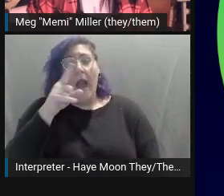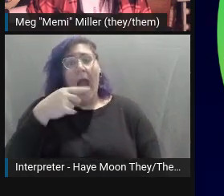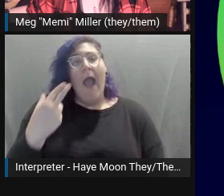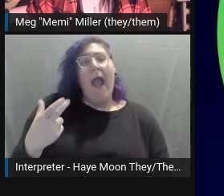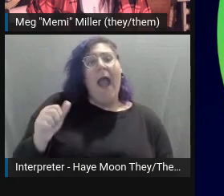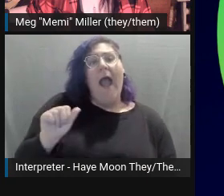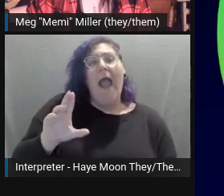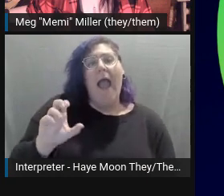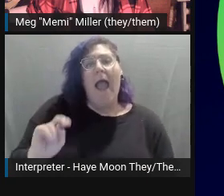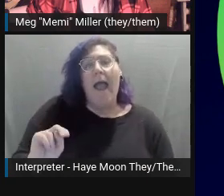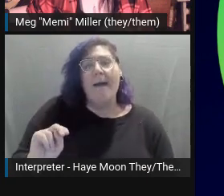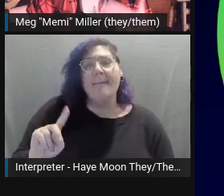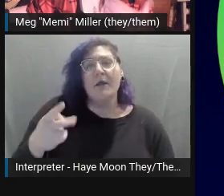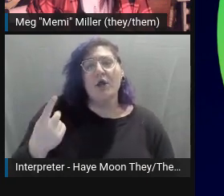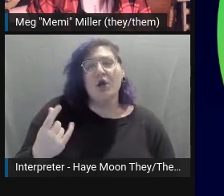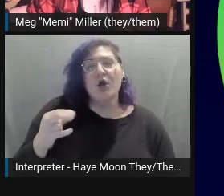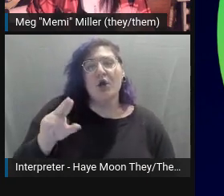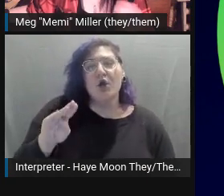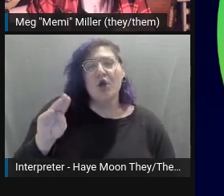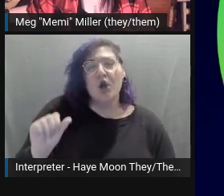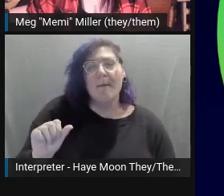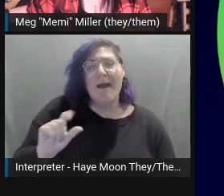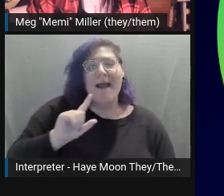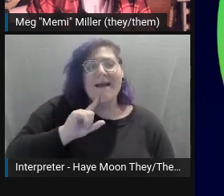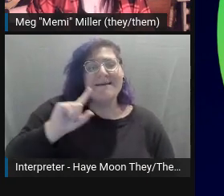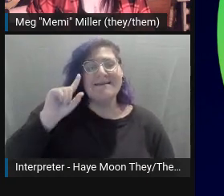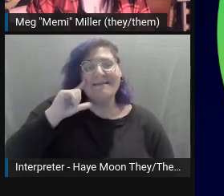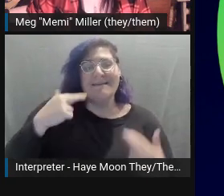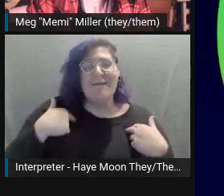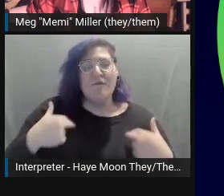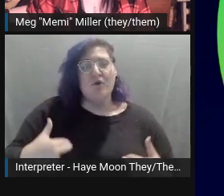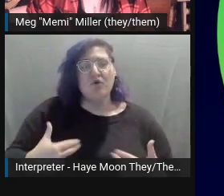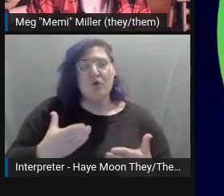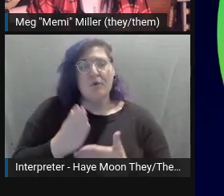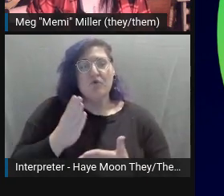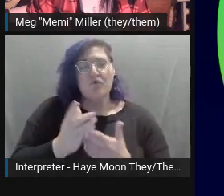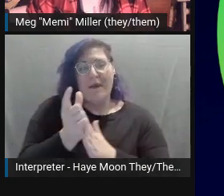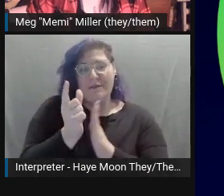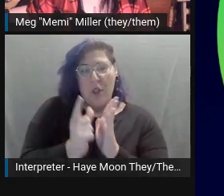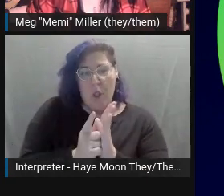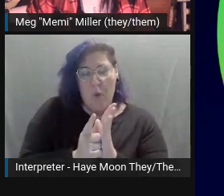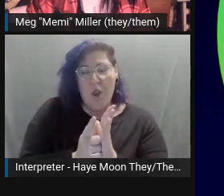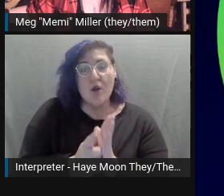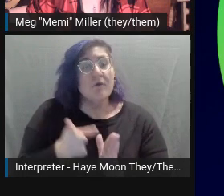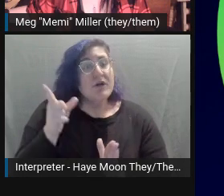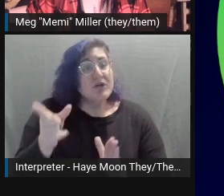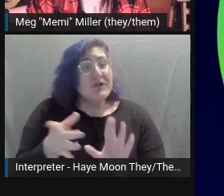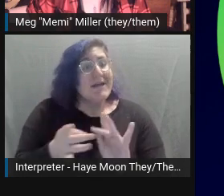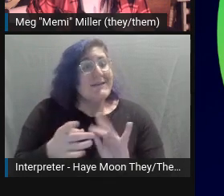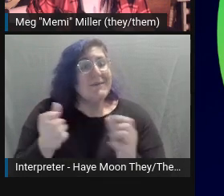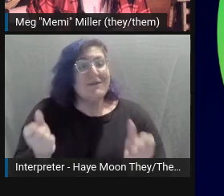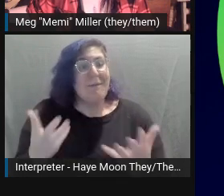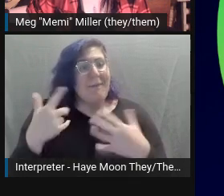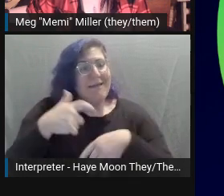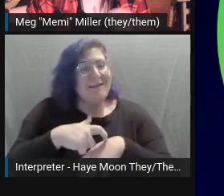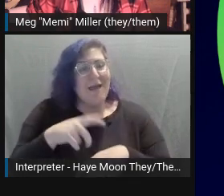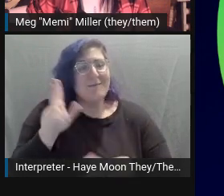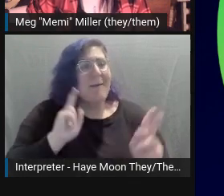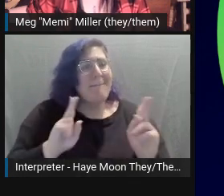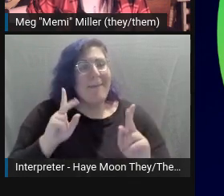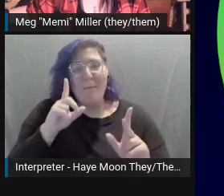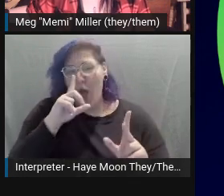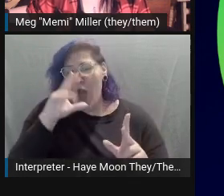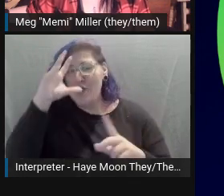due to her biographical book, has mentioned several times people assume she is white and encourages diversity declarations in alt text